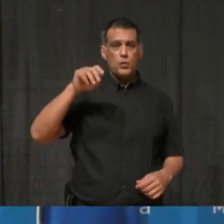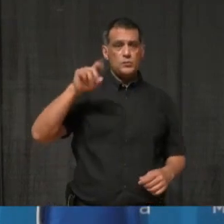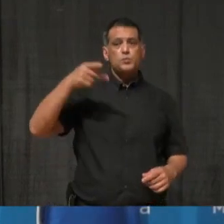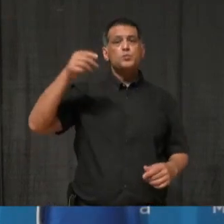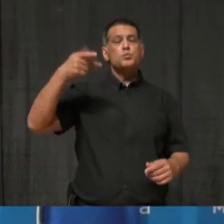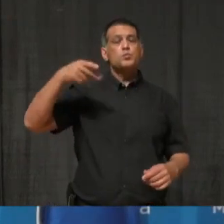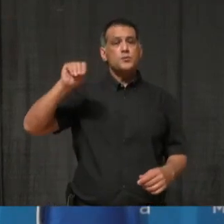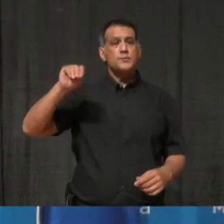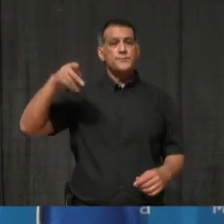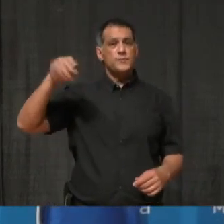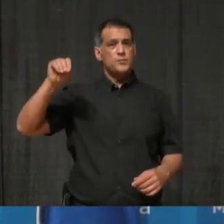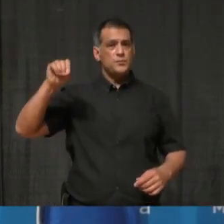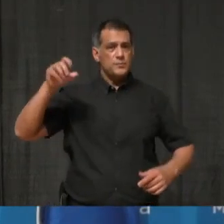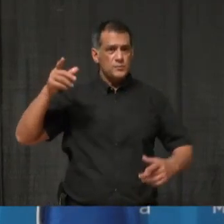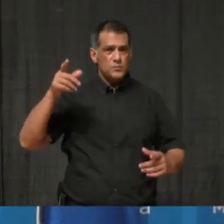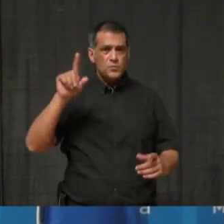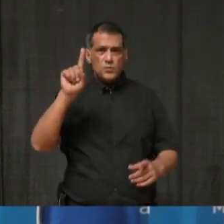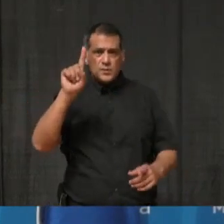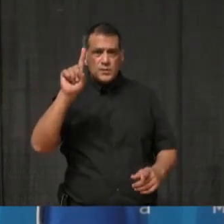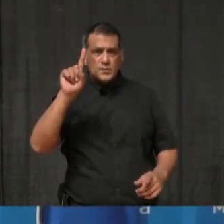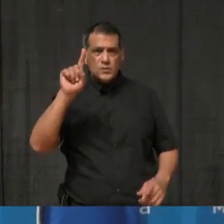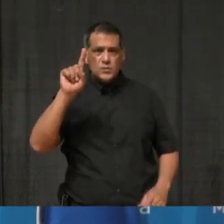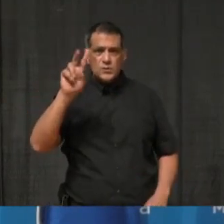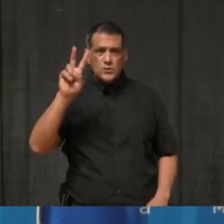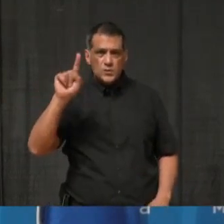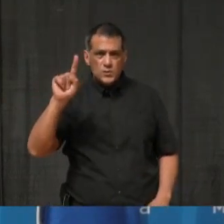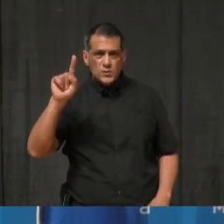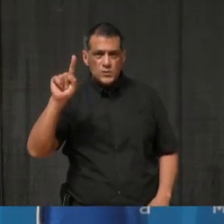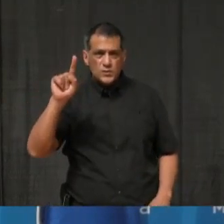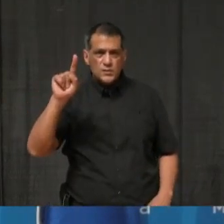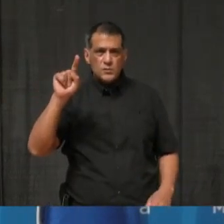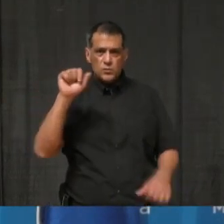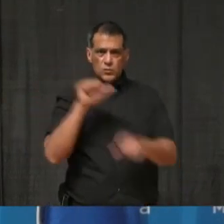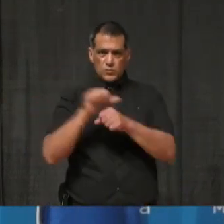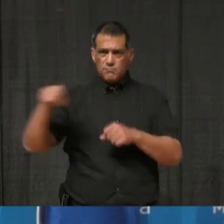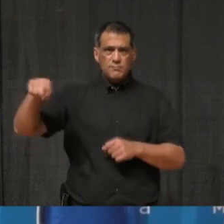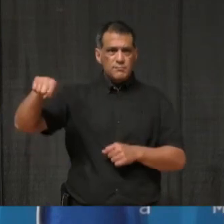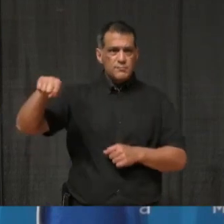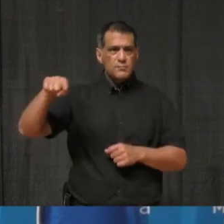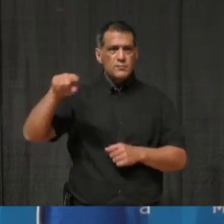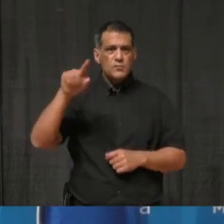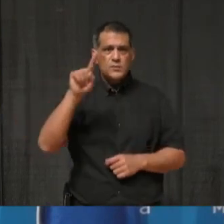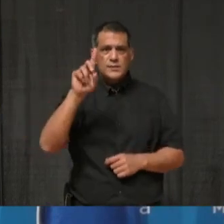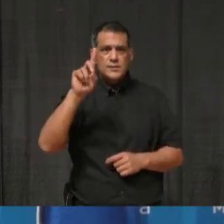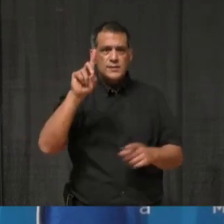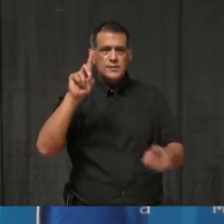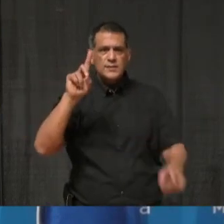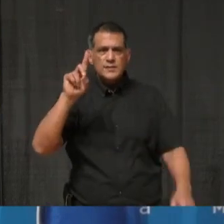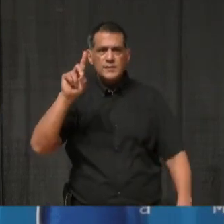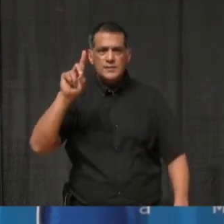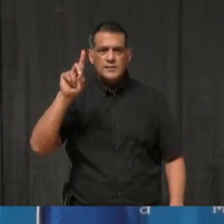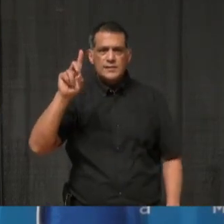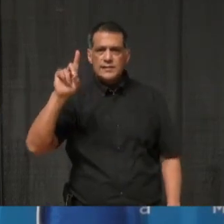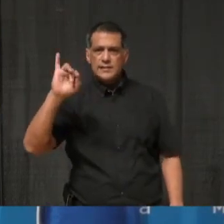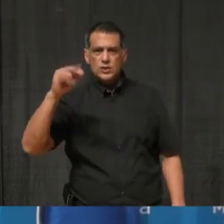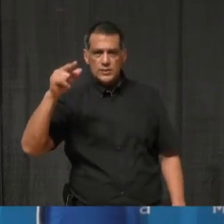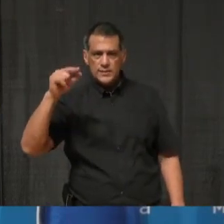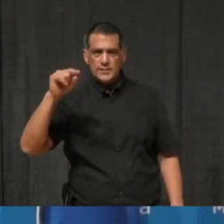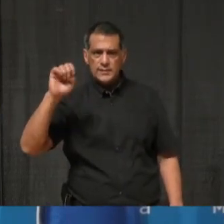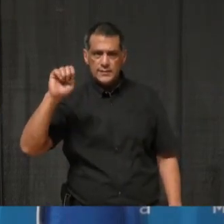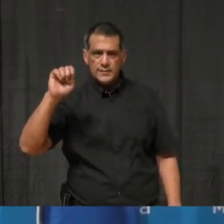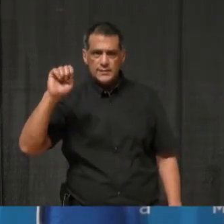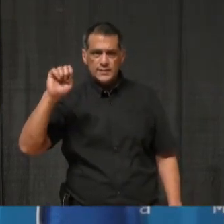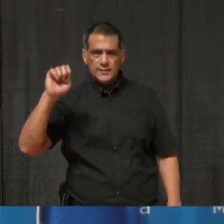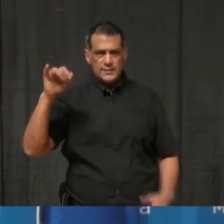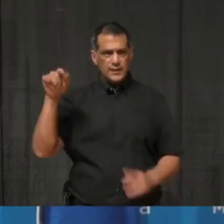121 of its employees have tested positive at the Dixie Road facility since January 1st. What do you know about this outbreak